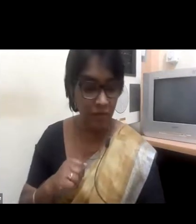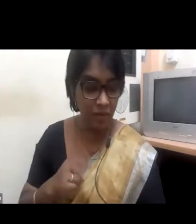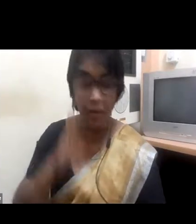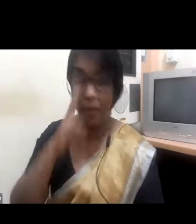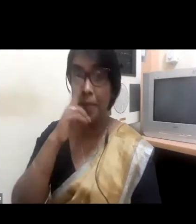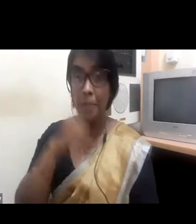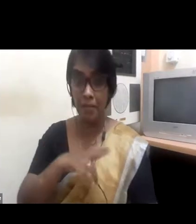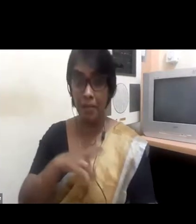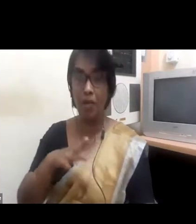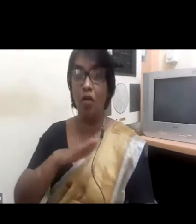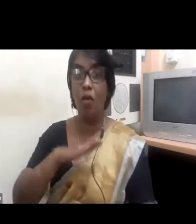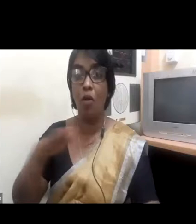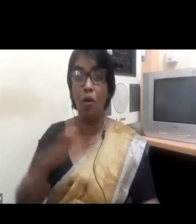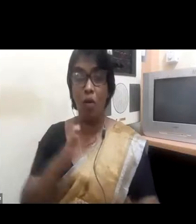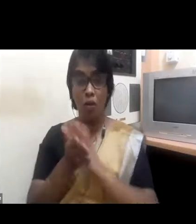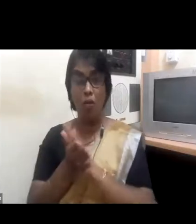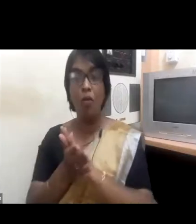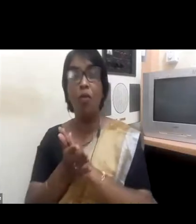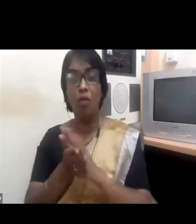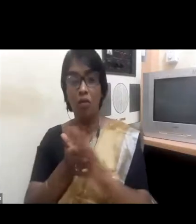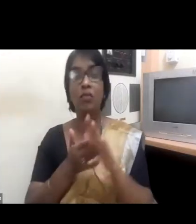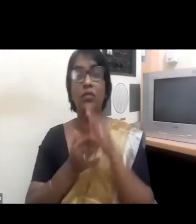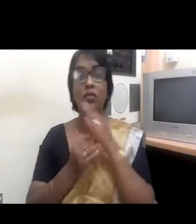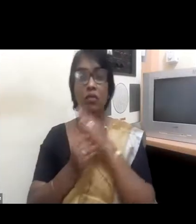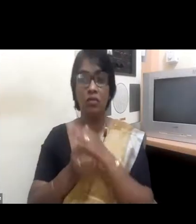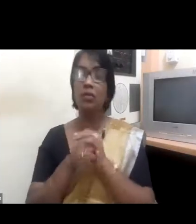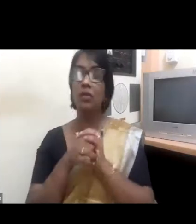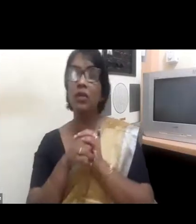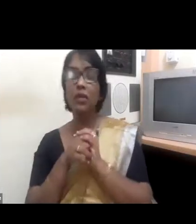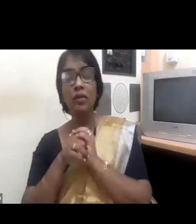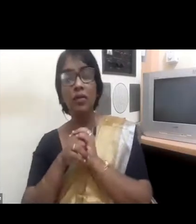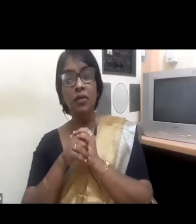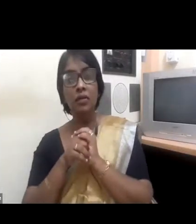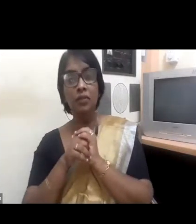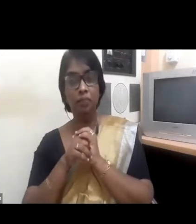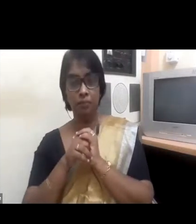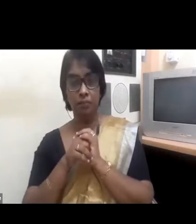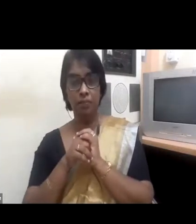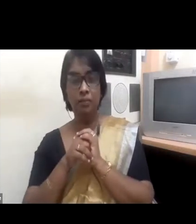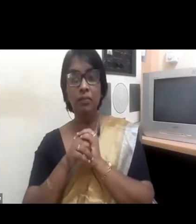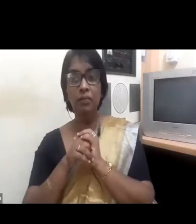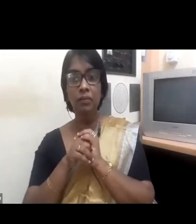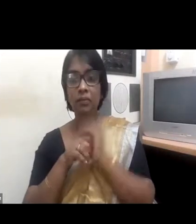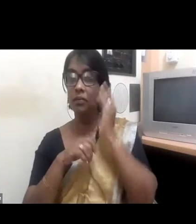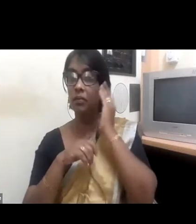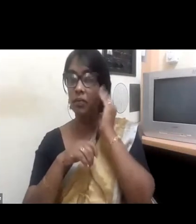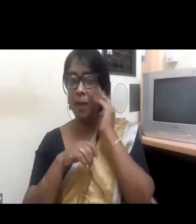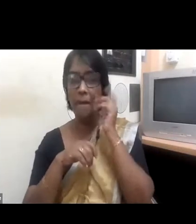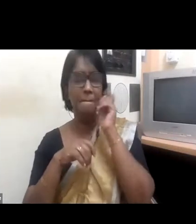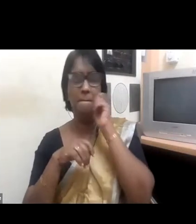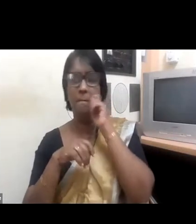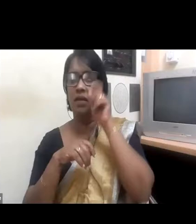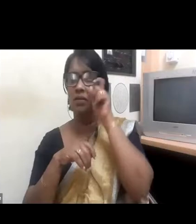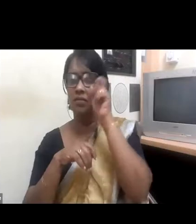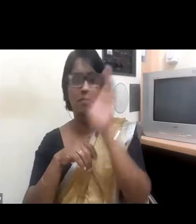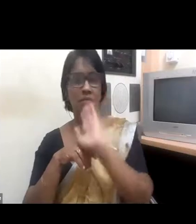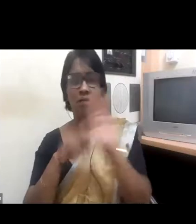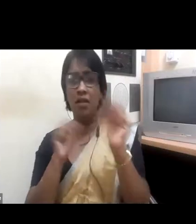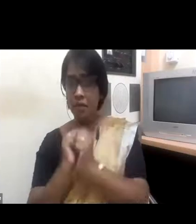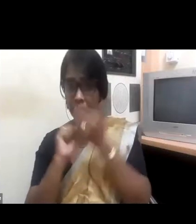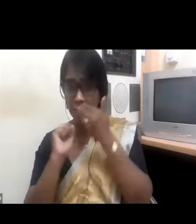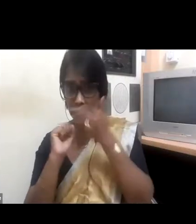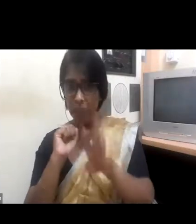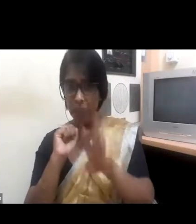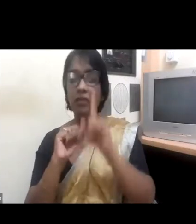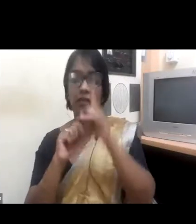for us, actually, we don't look at is this a woman or a man? Is this person capable? If the person is capable, I